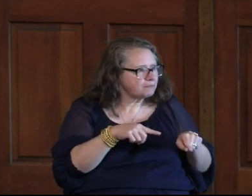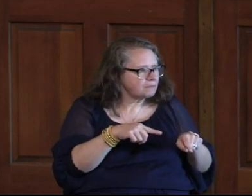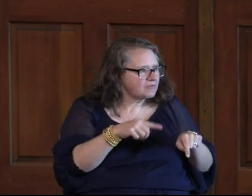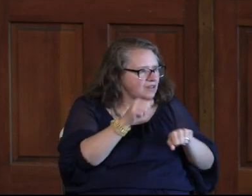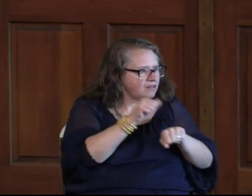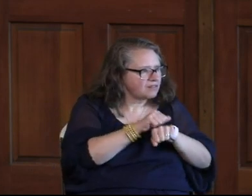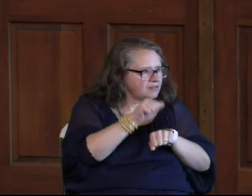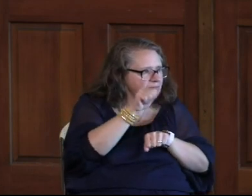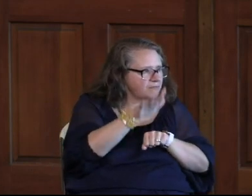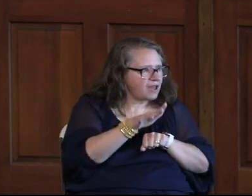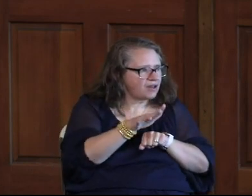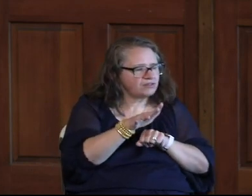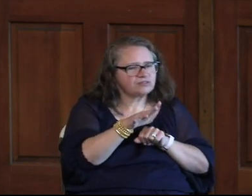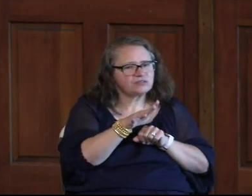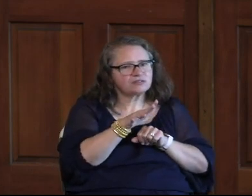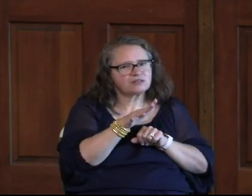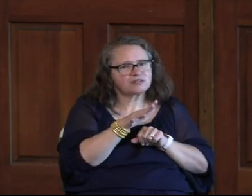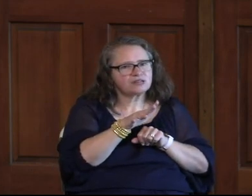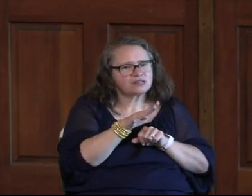On The The